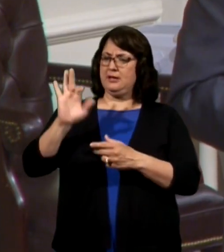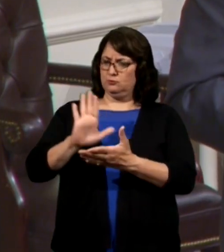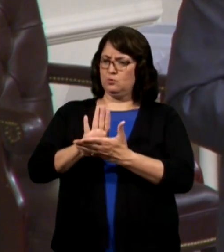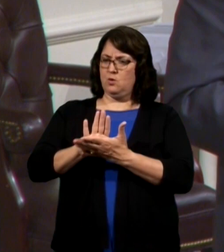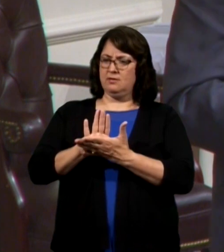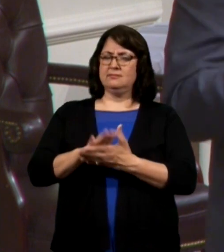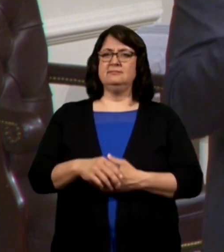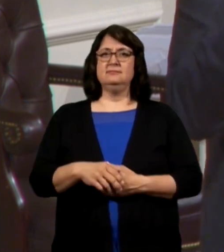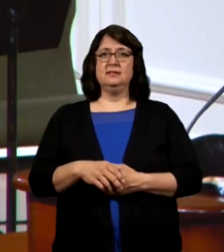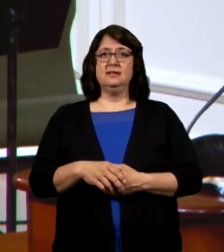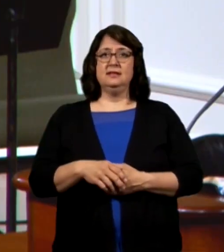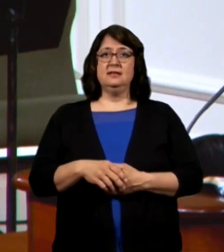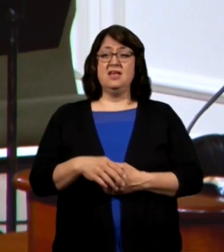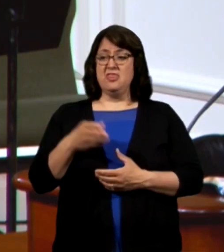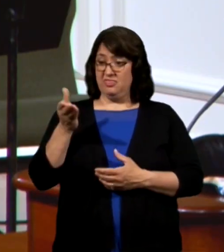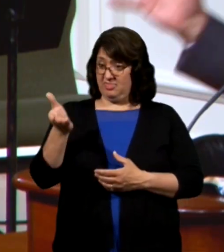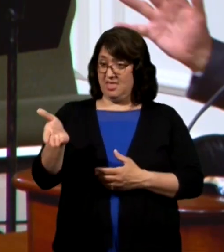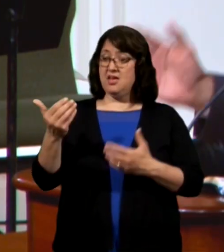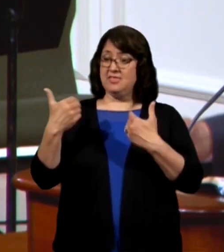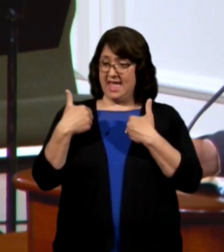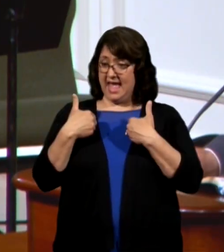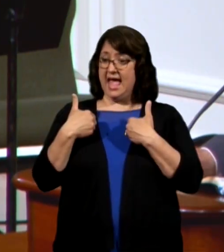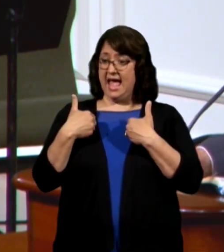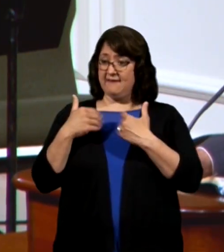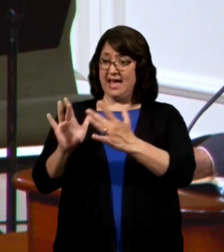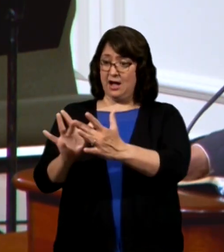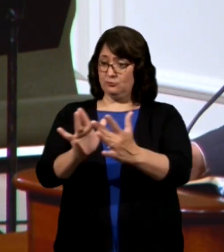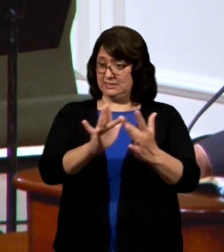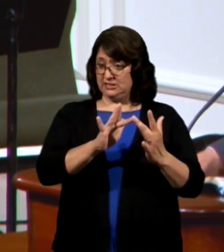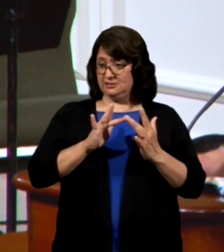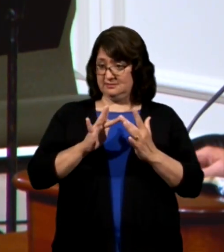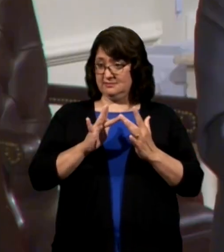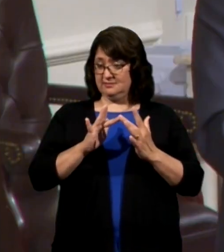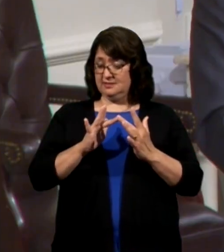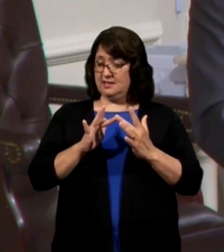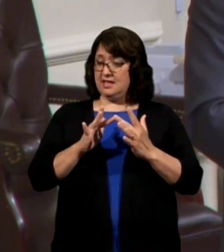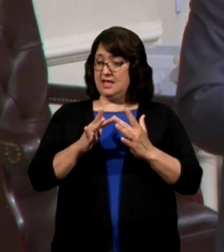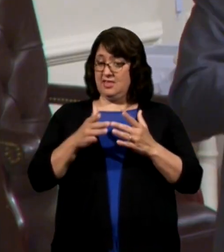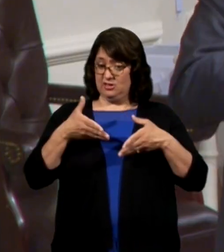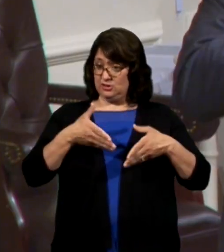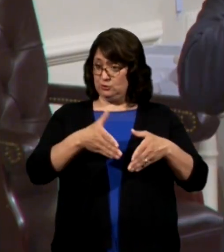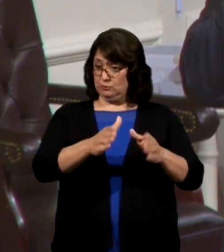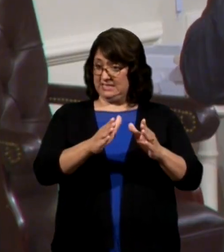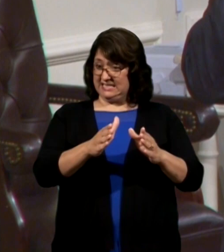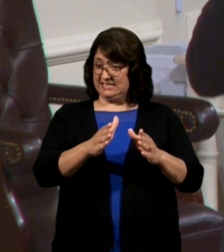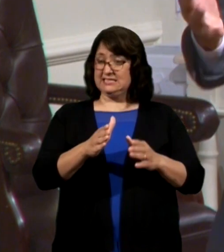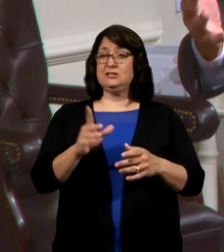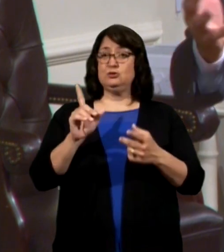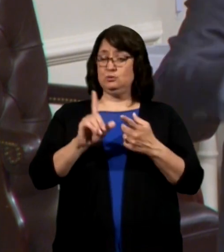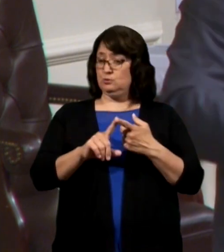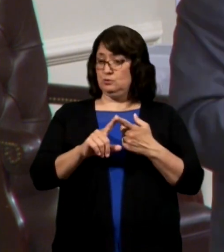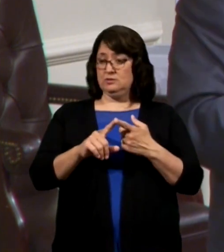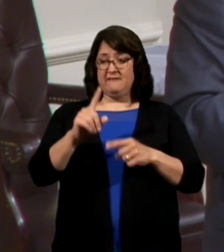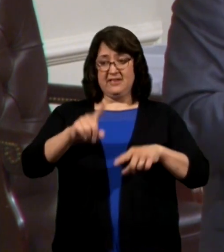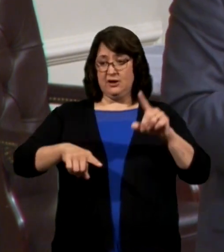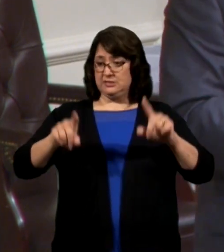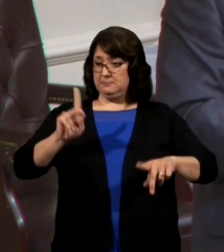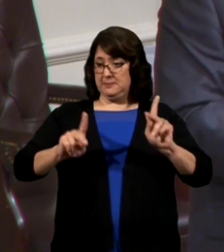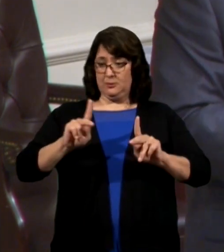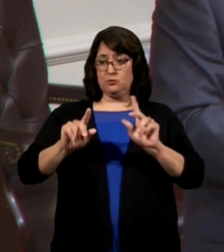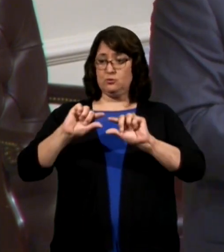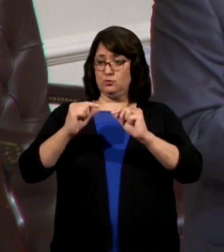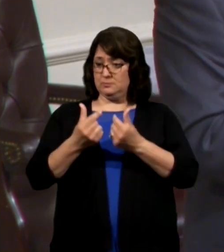And they have outrages to the streets and to the various people